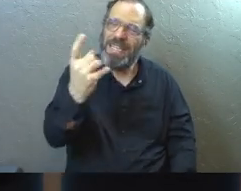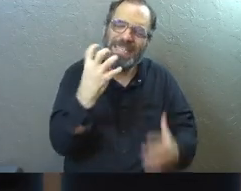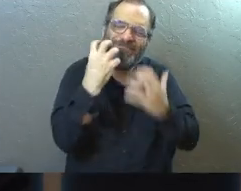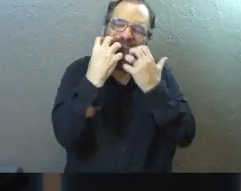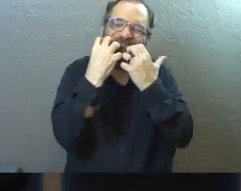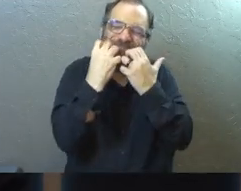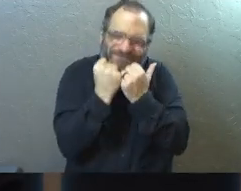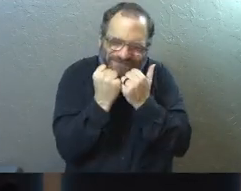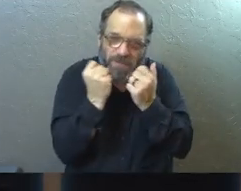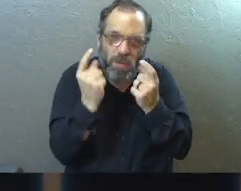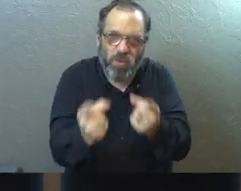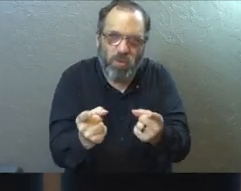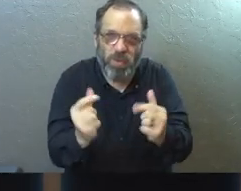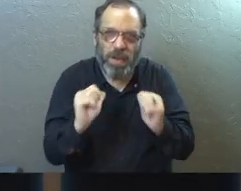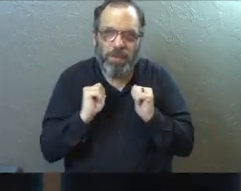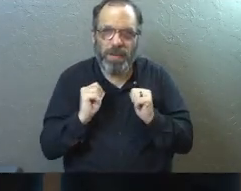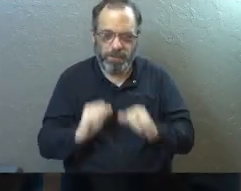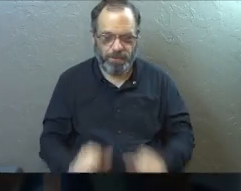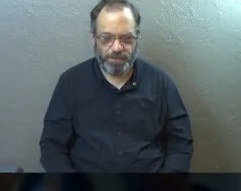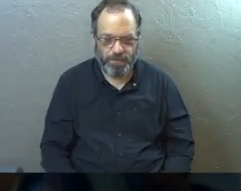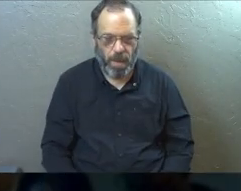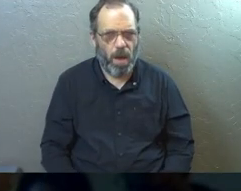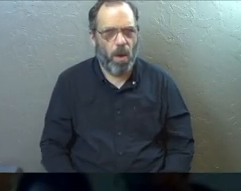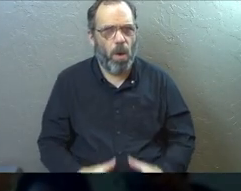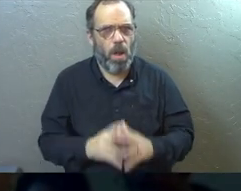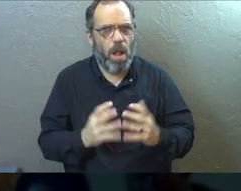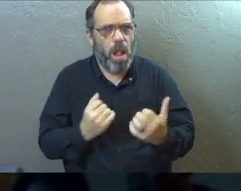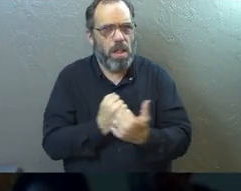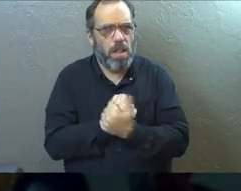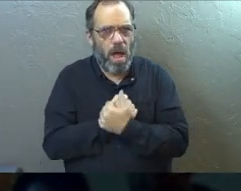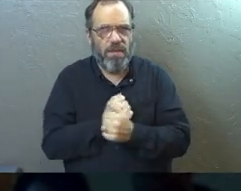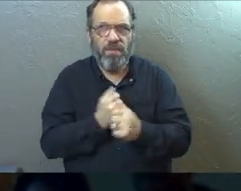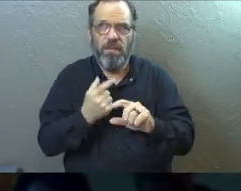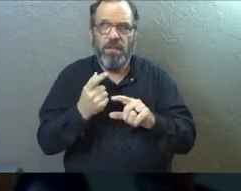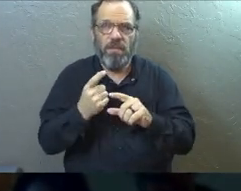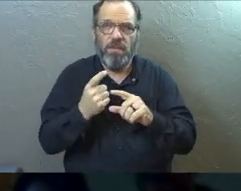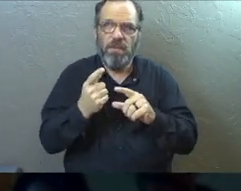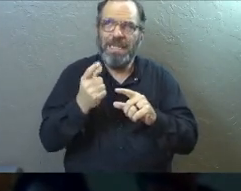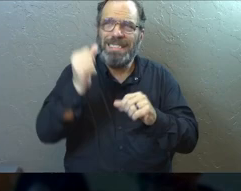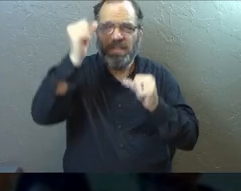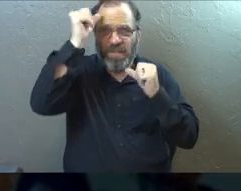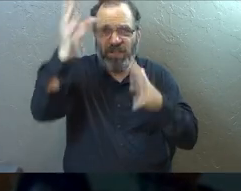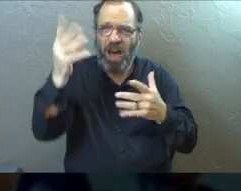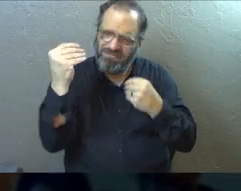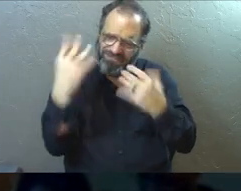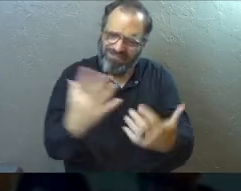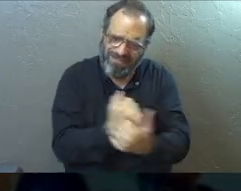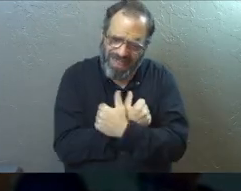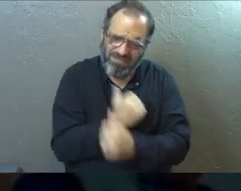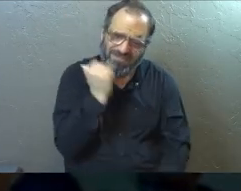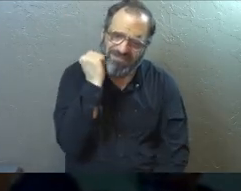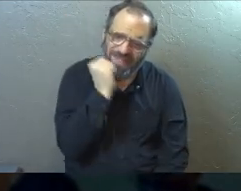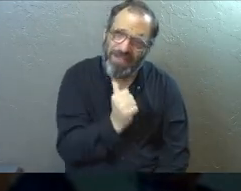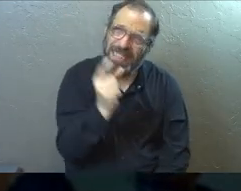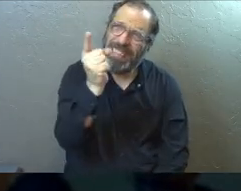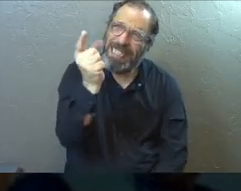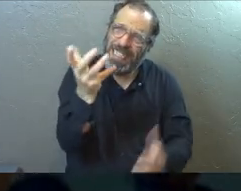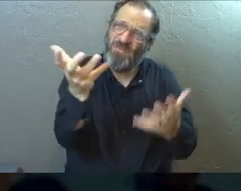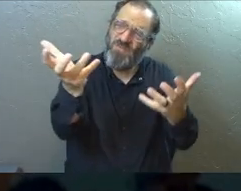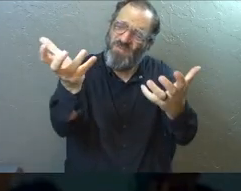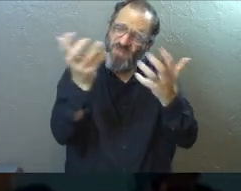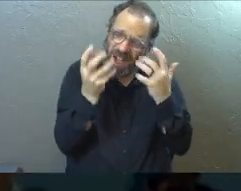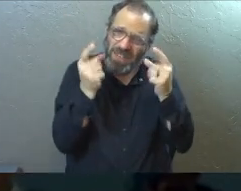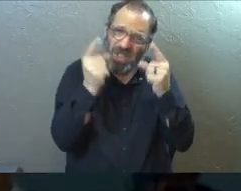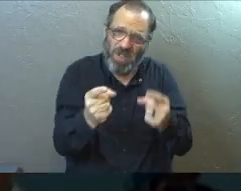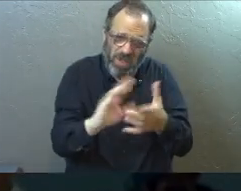cares about us. There's so much love poured out from the Father for us every single day. He wants us to